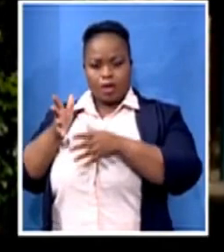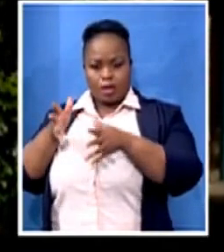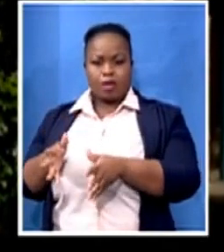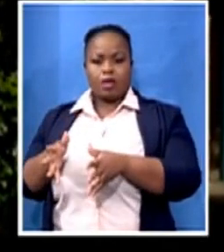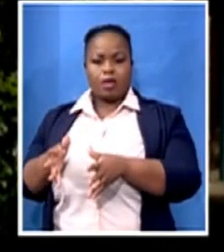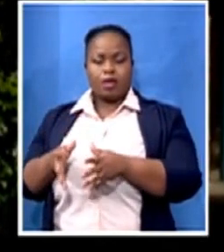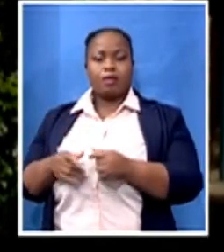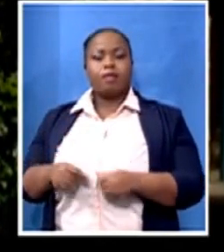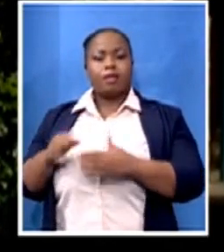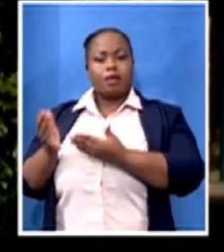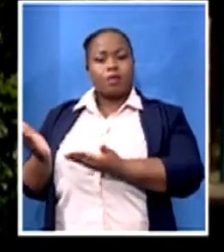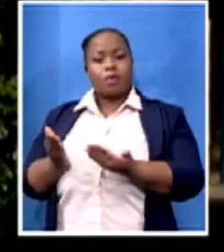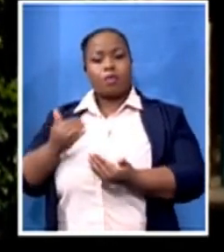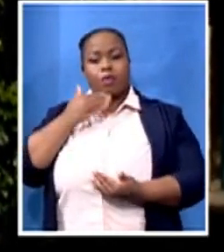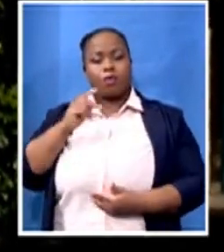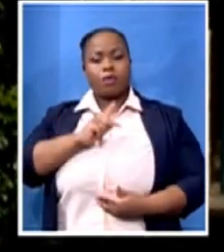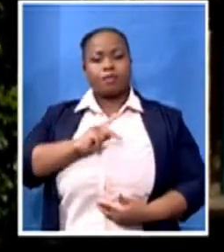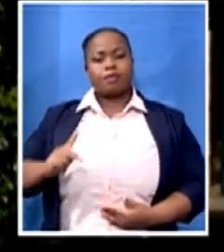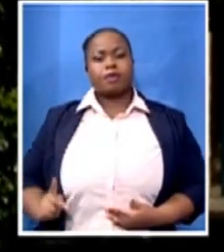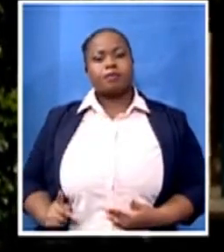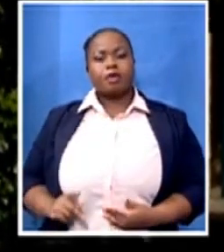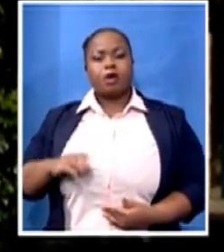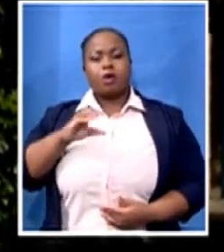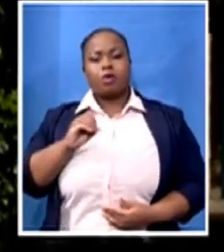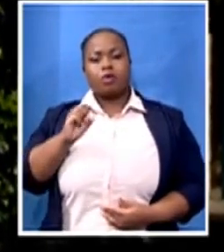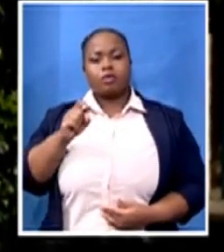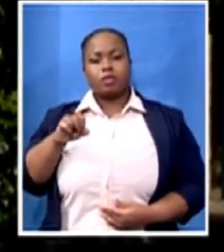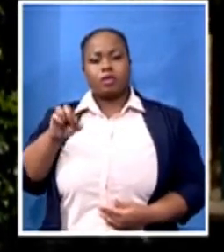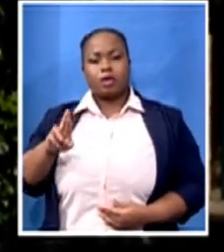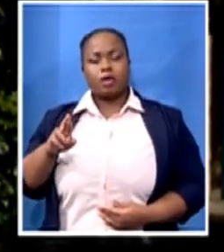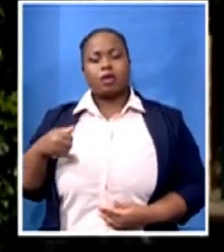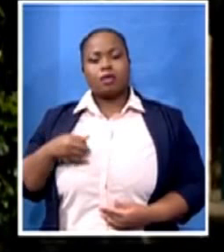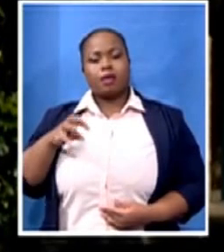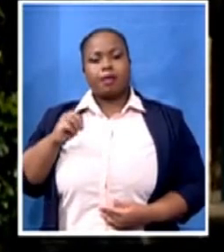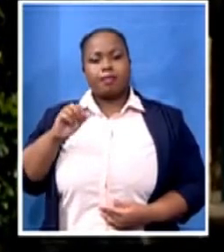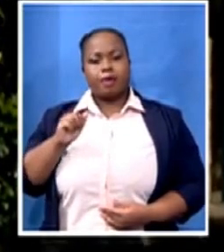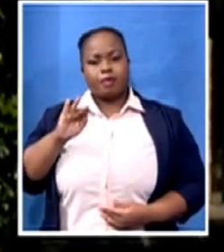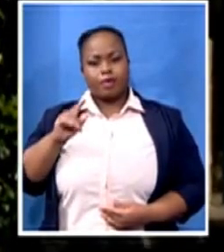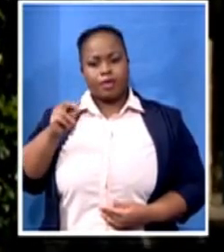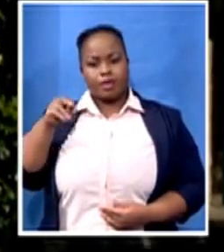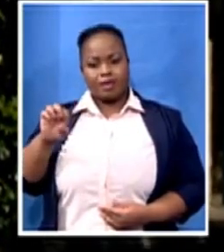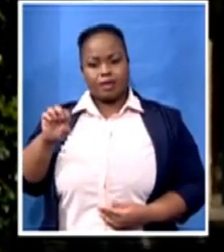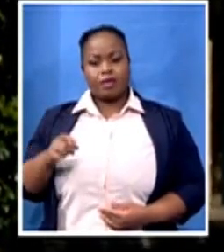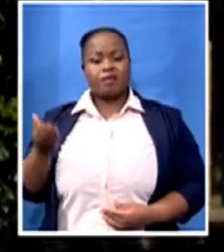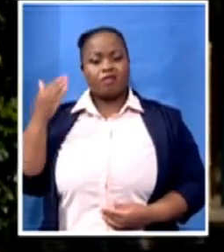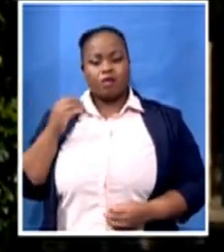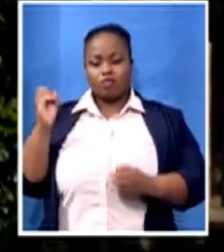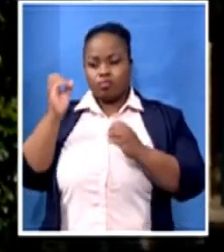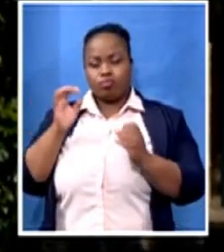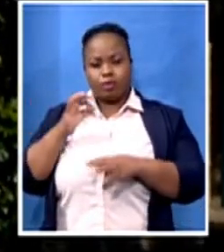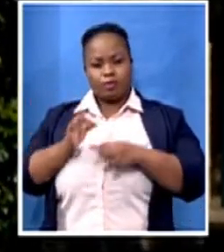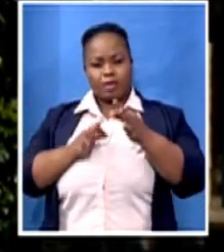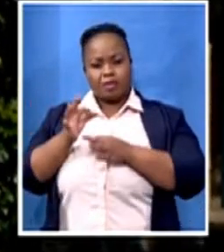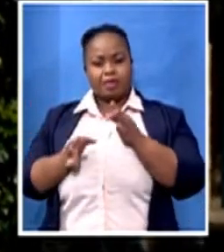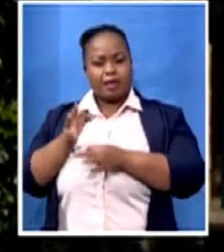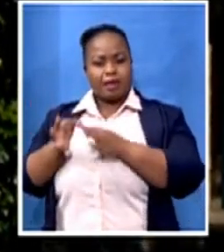Mabuya. And a briefing just concluded here, where he talked about how about the impact that they will have here in the province